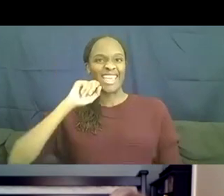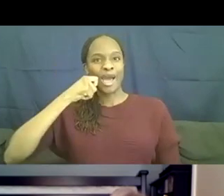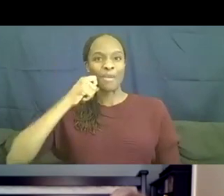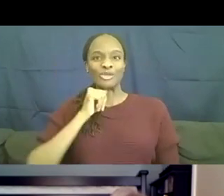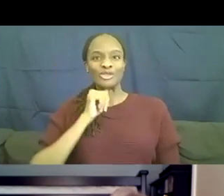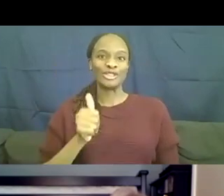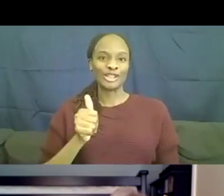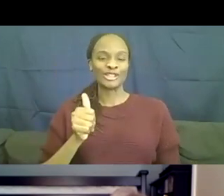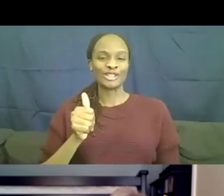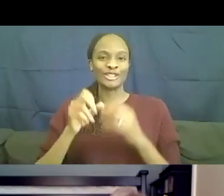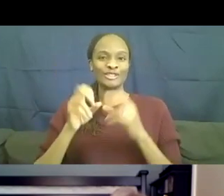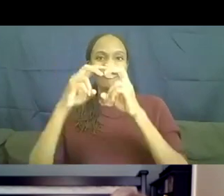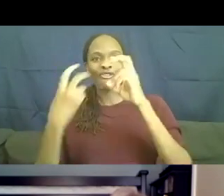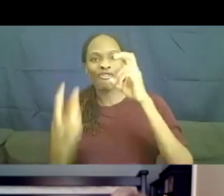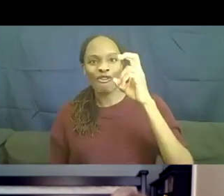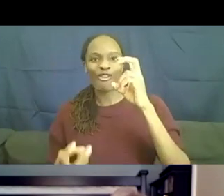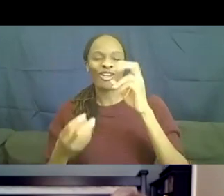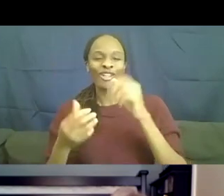Really great.